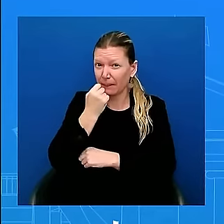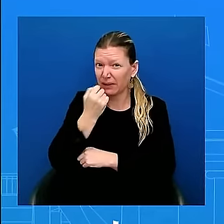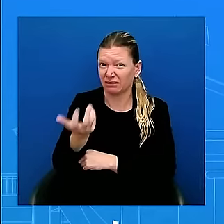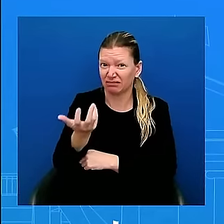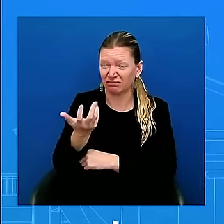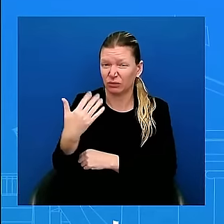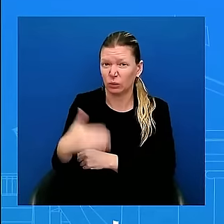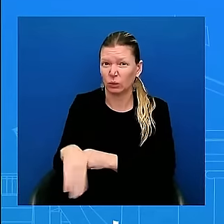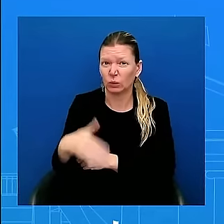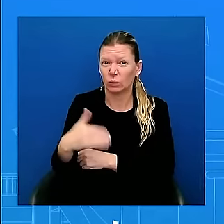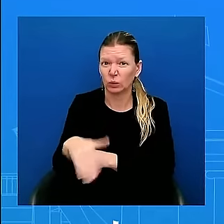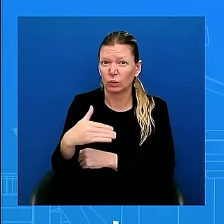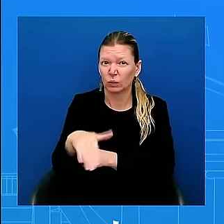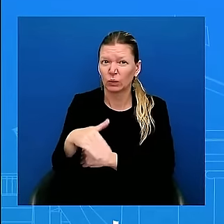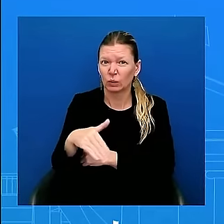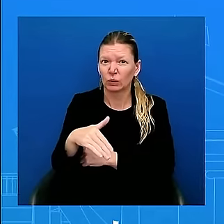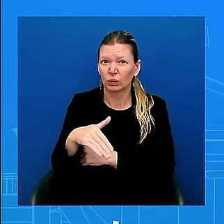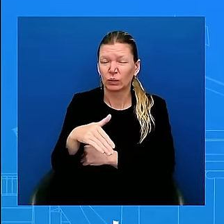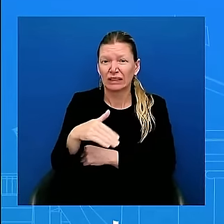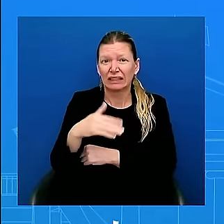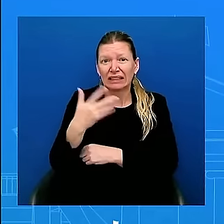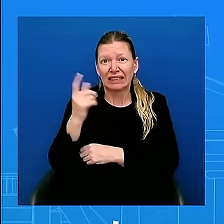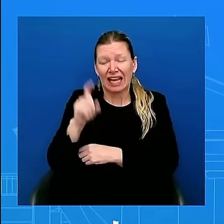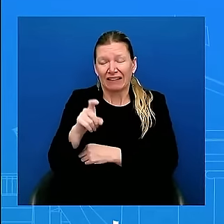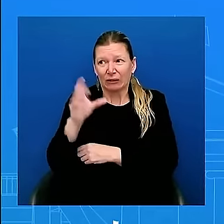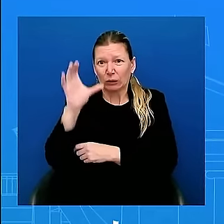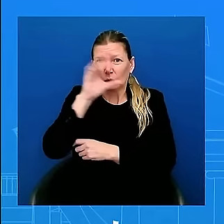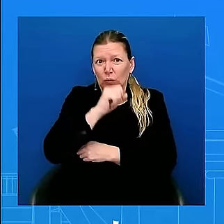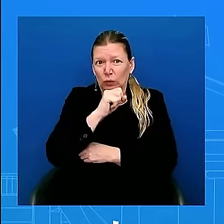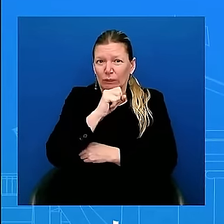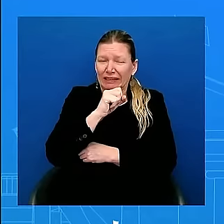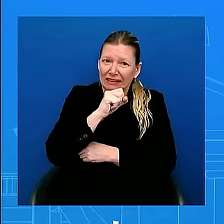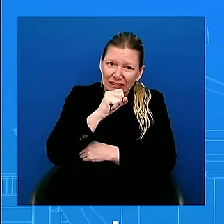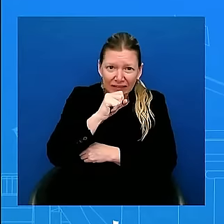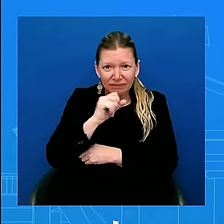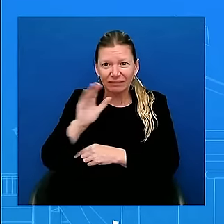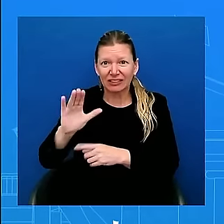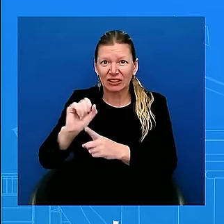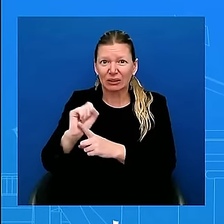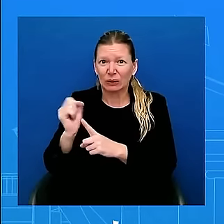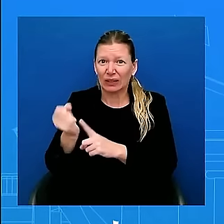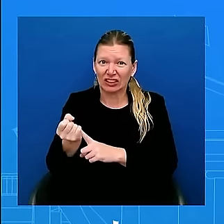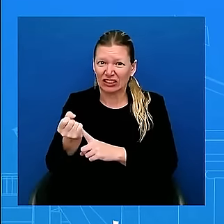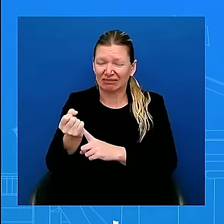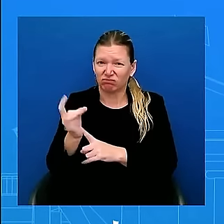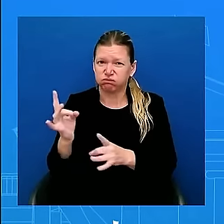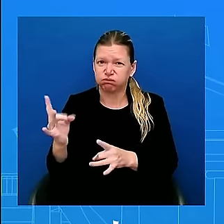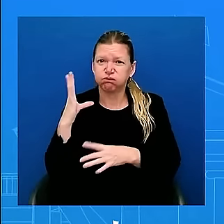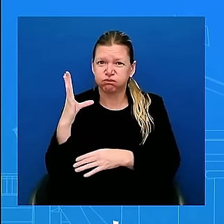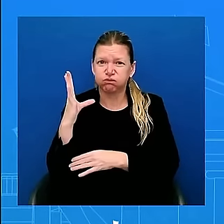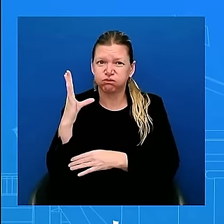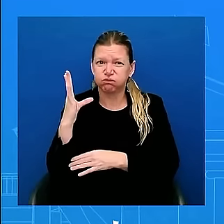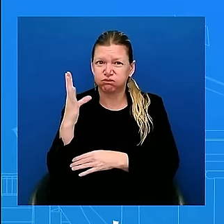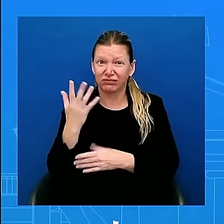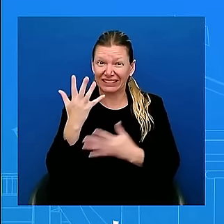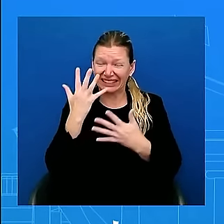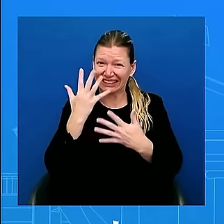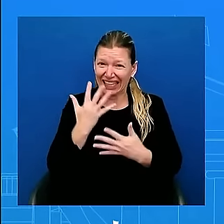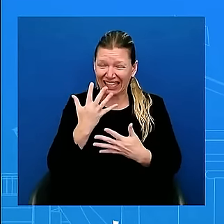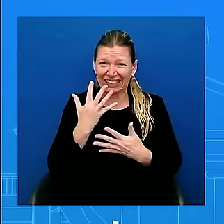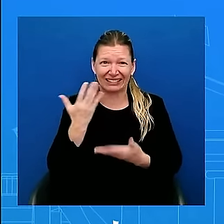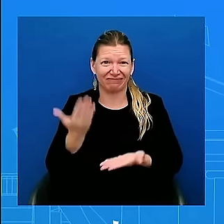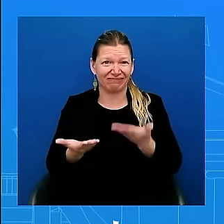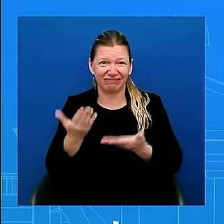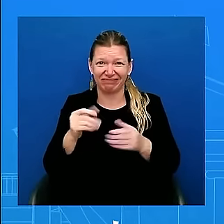that not all of them are alive. Still hostages, still need to get home to their families. 293 days. There ought not to be a